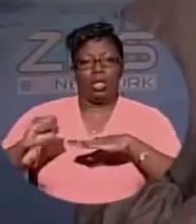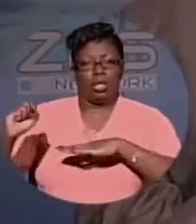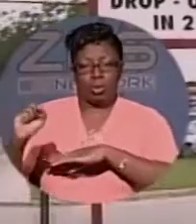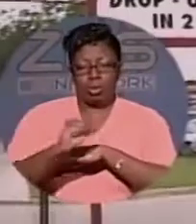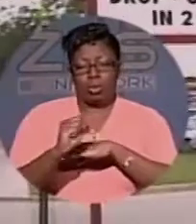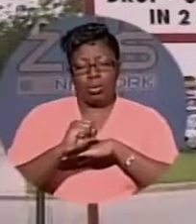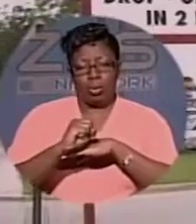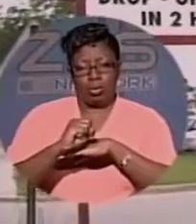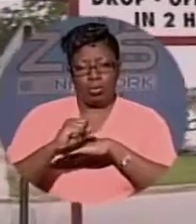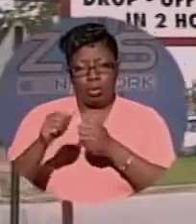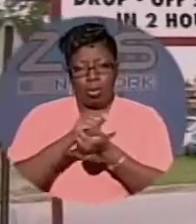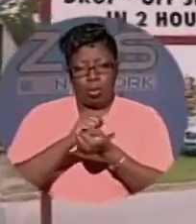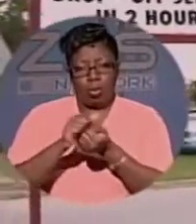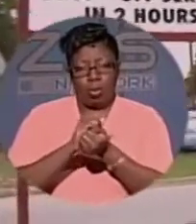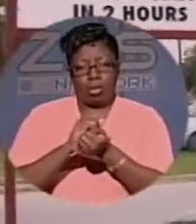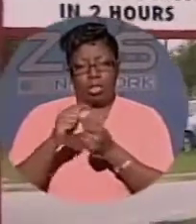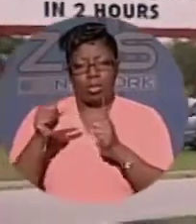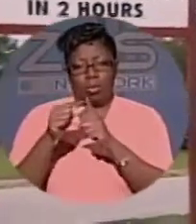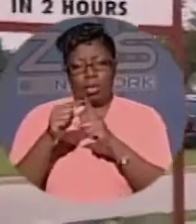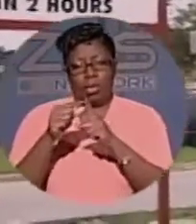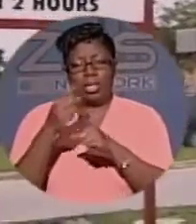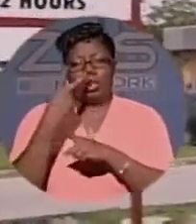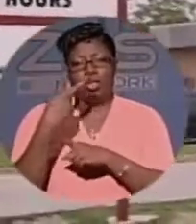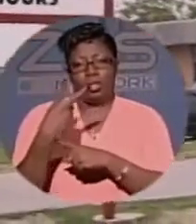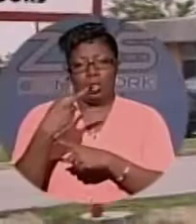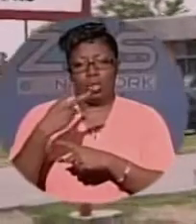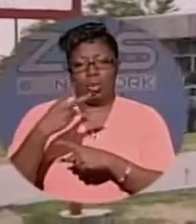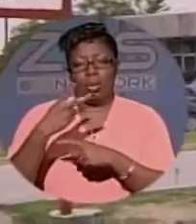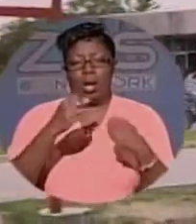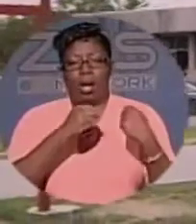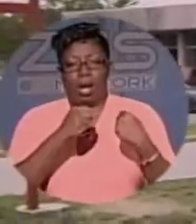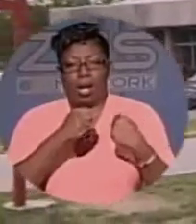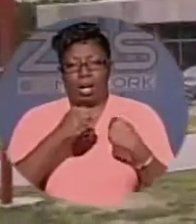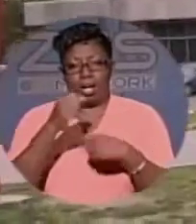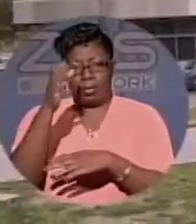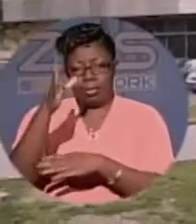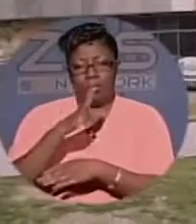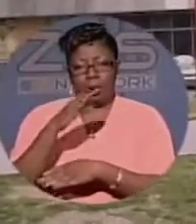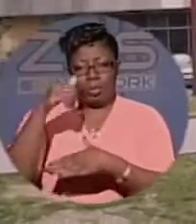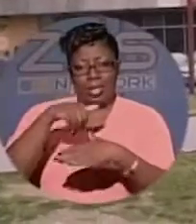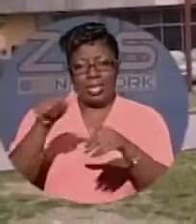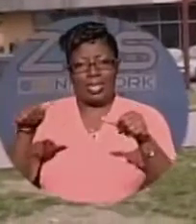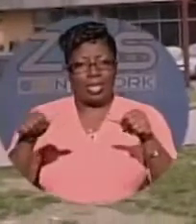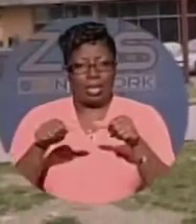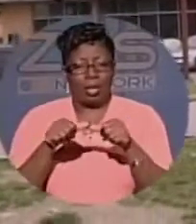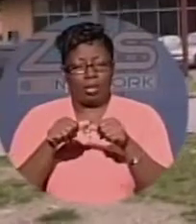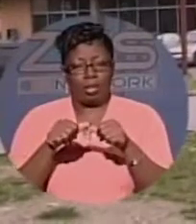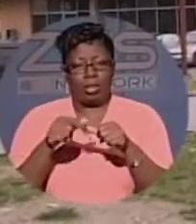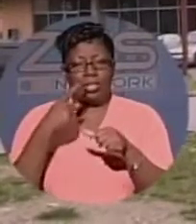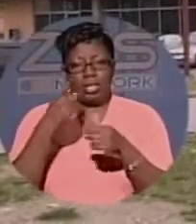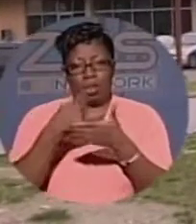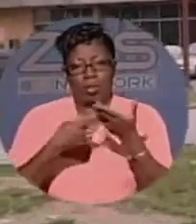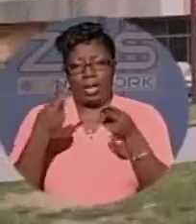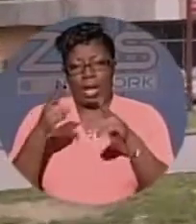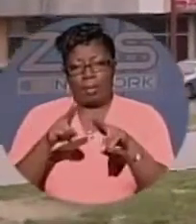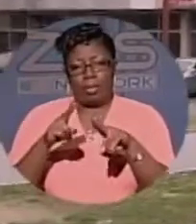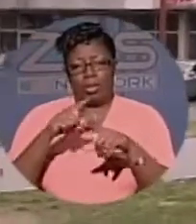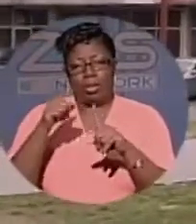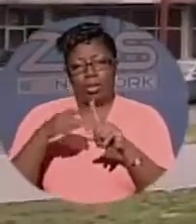after they received word that two armed men were in the area. ACP Hanna tells us what happened when police arrived on the scene.